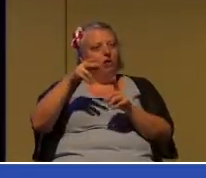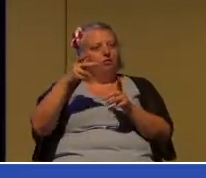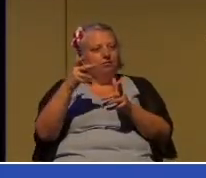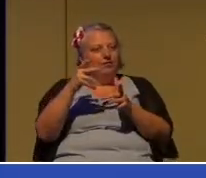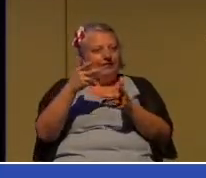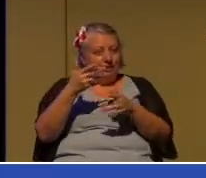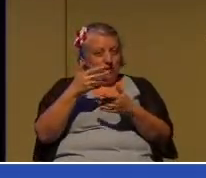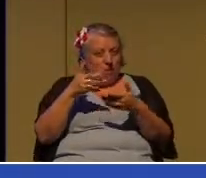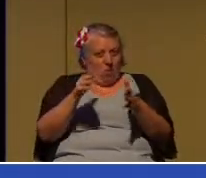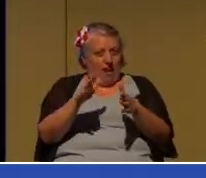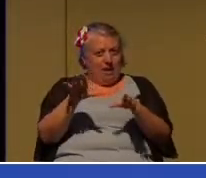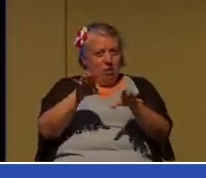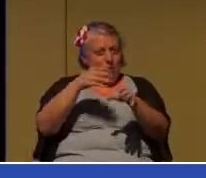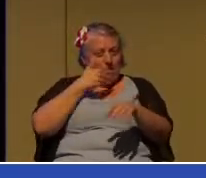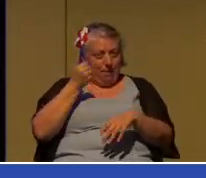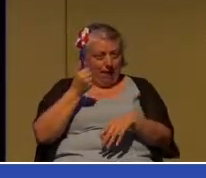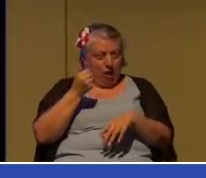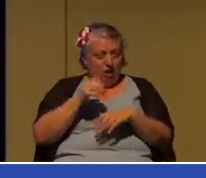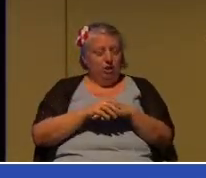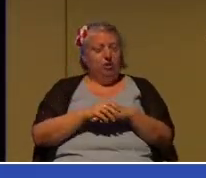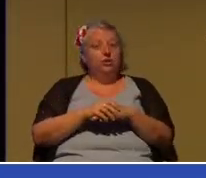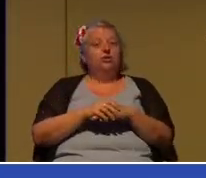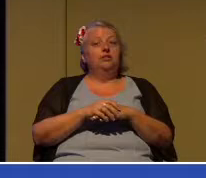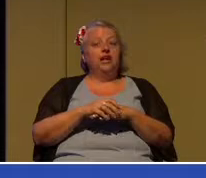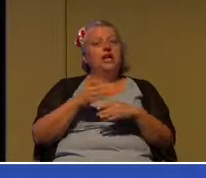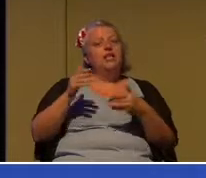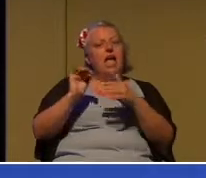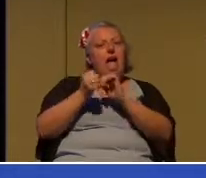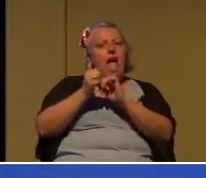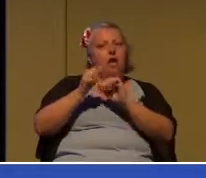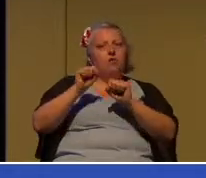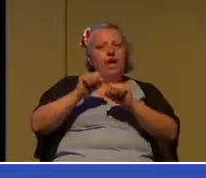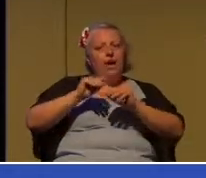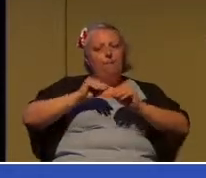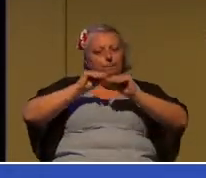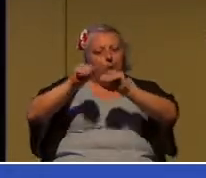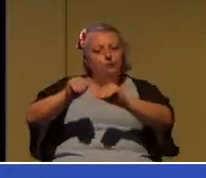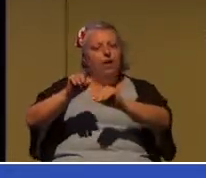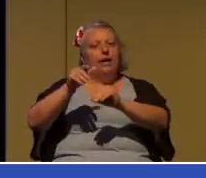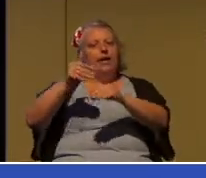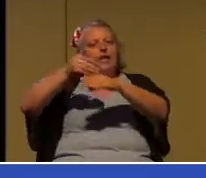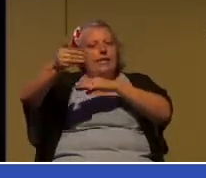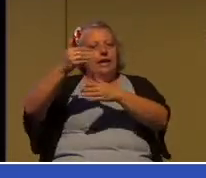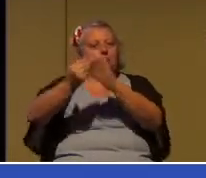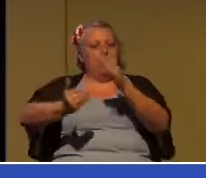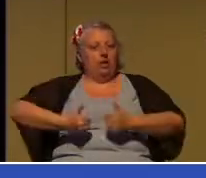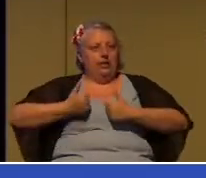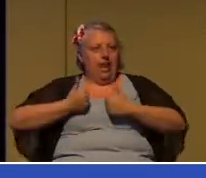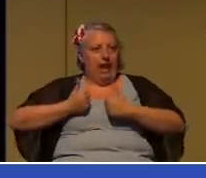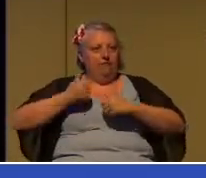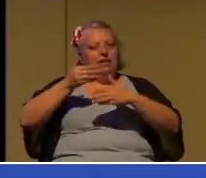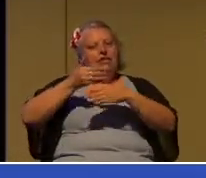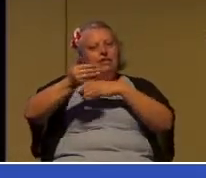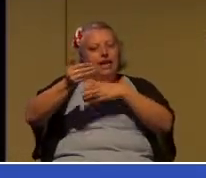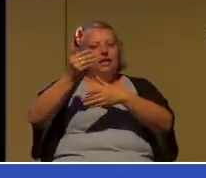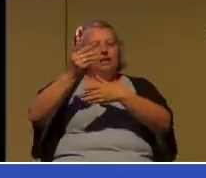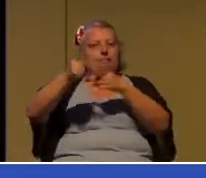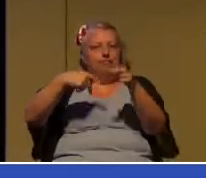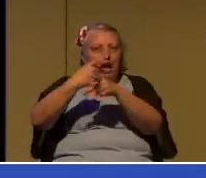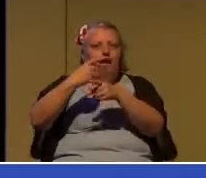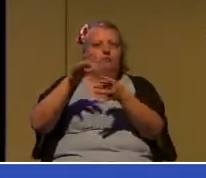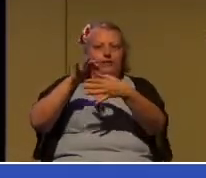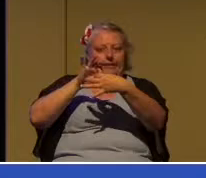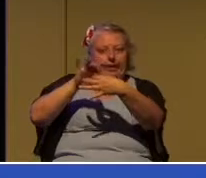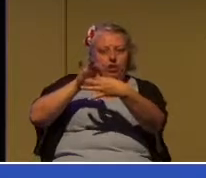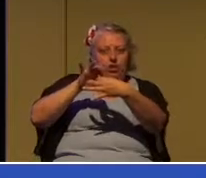on to the next phase of life, and the next phase of relationships, and do that in a redemptive,